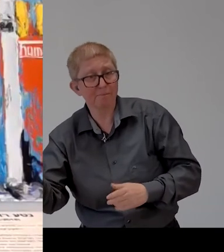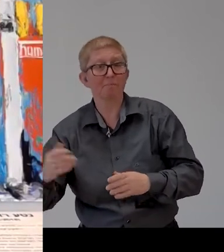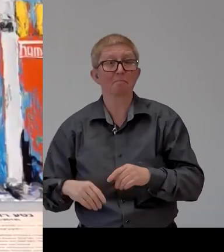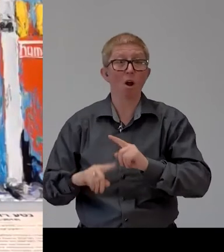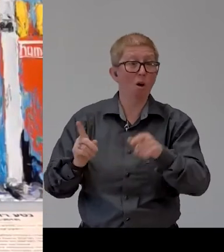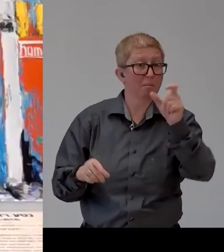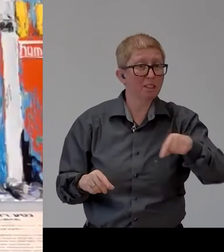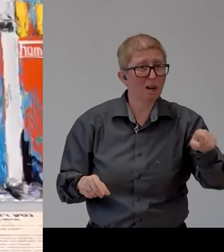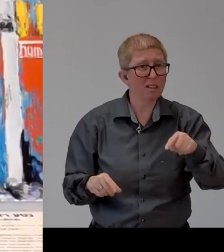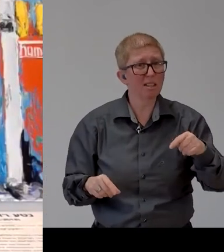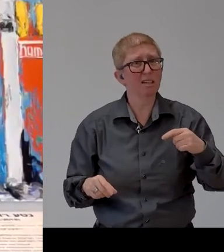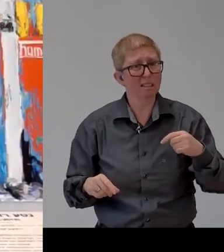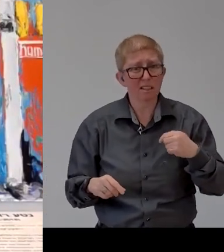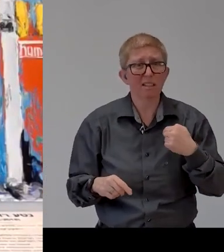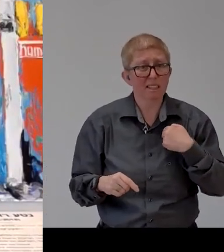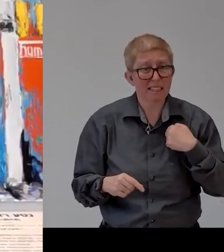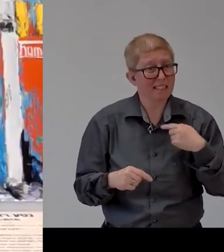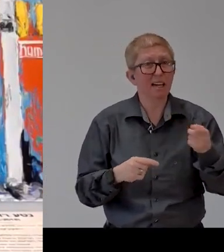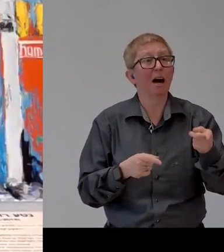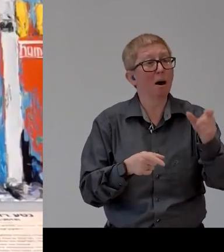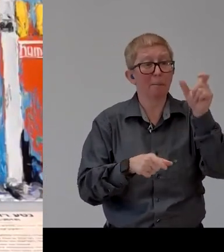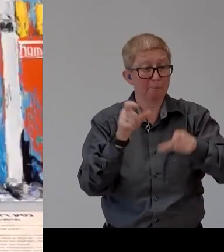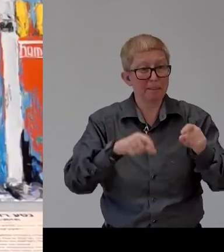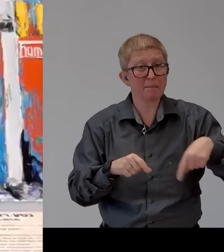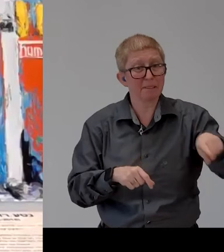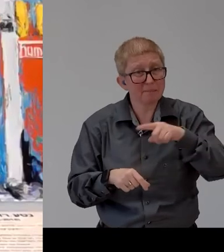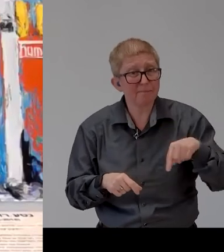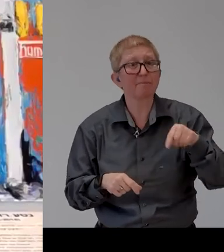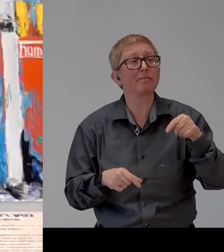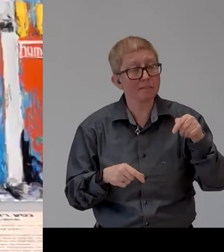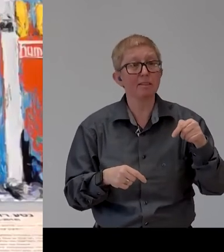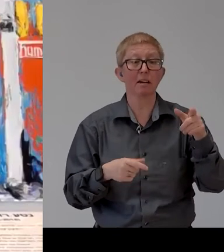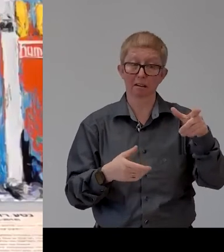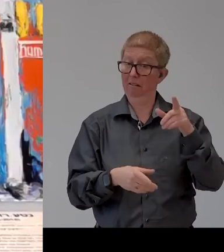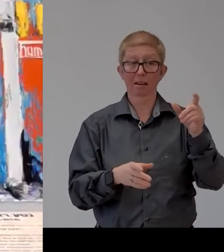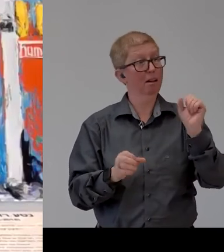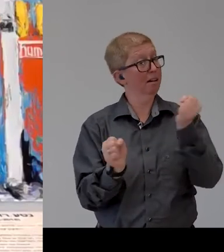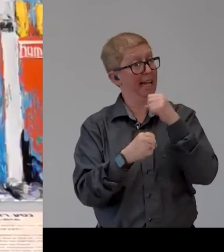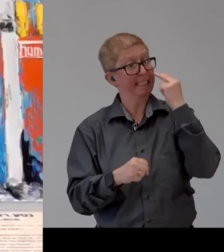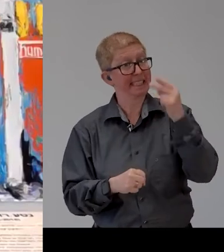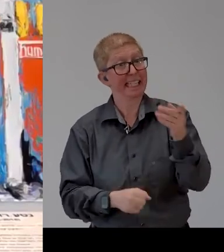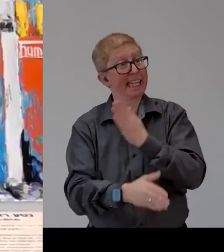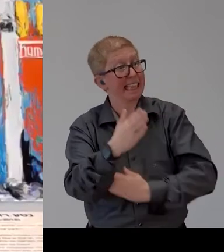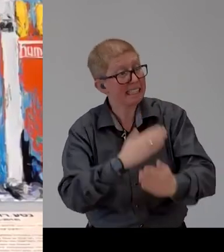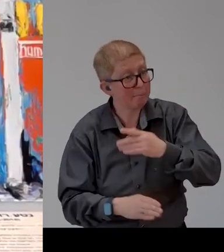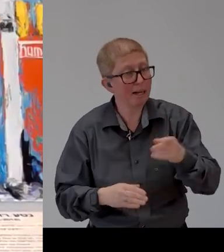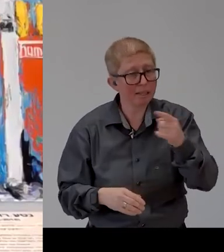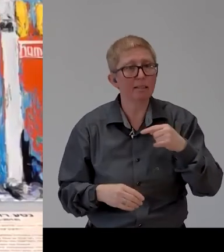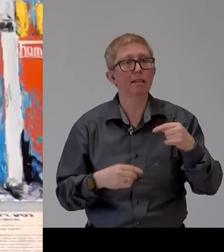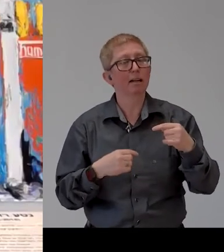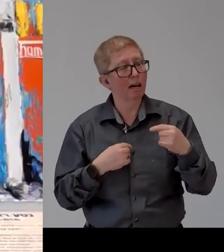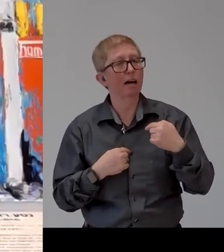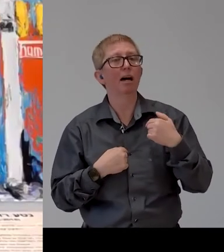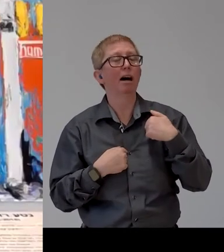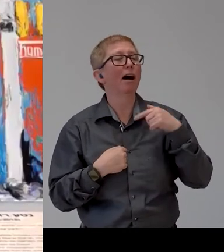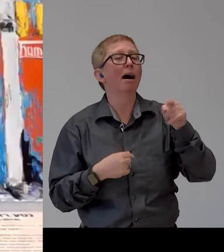explaining time and time again i need help i it's not by chance i'm not spoiled i really need your help etc